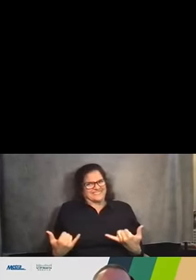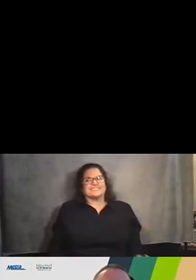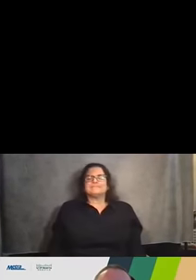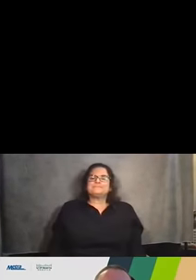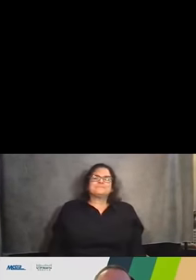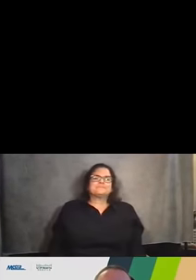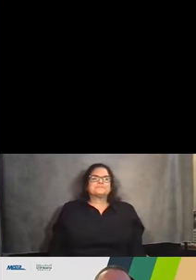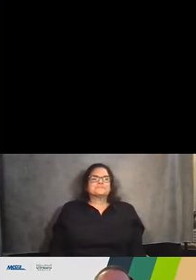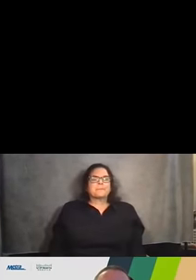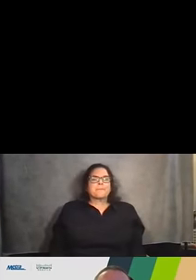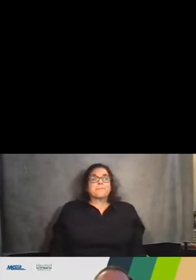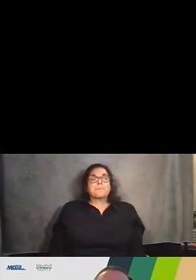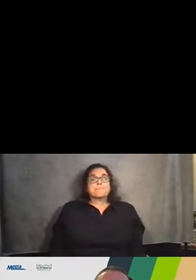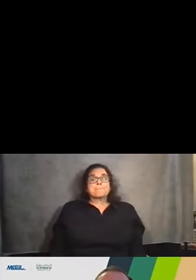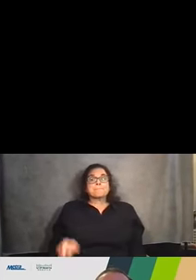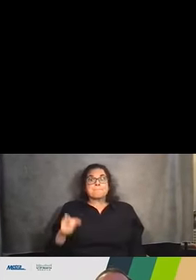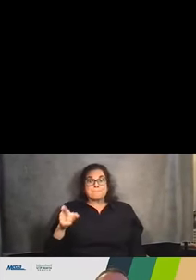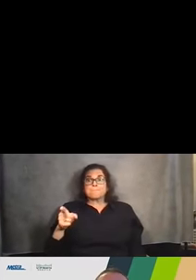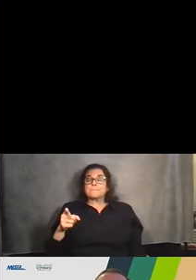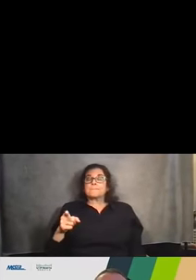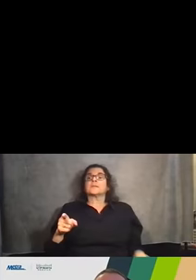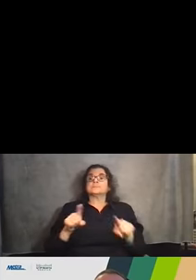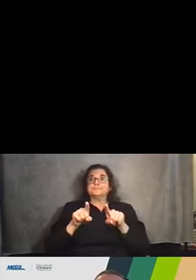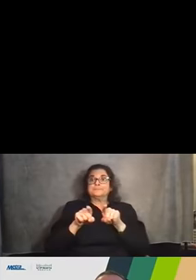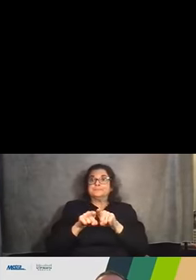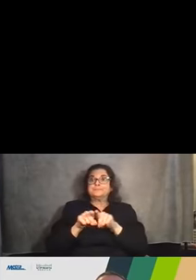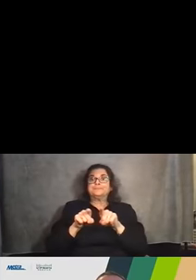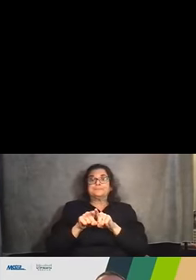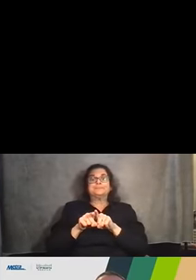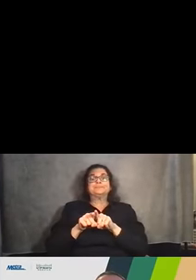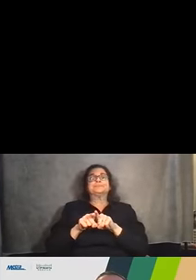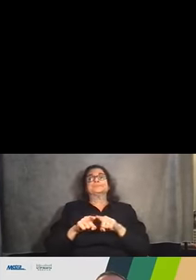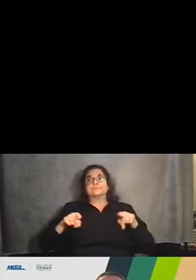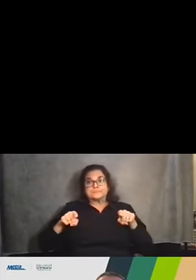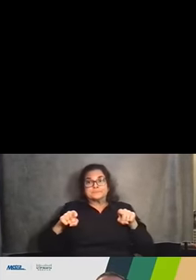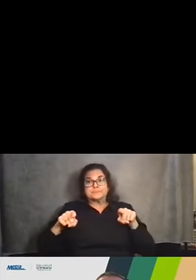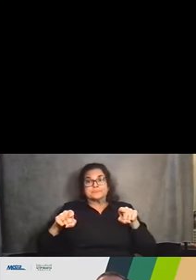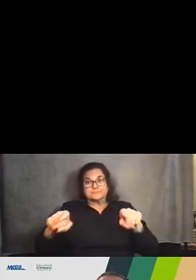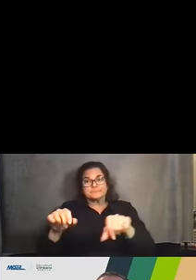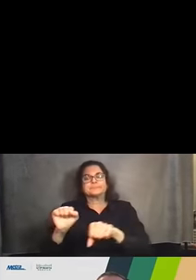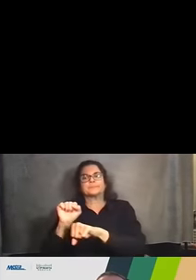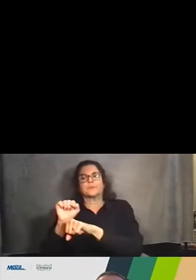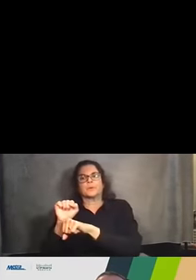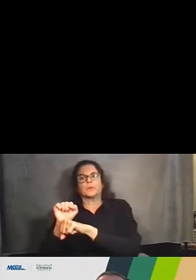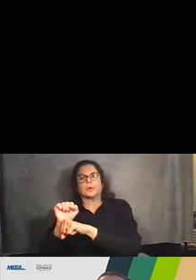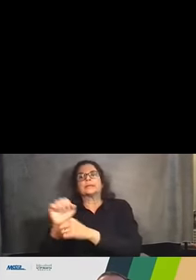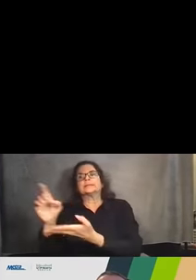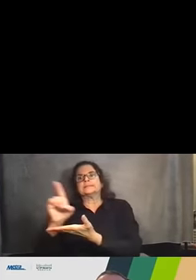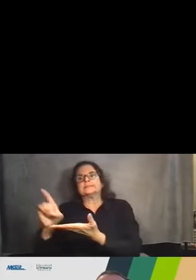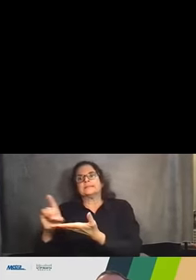Ongoing and concurrent to this environmental review process, we are working through the design process as well.